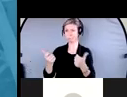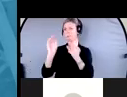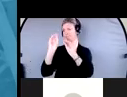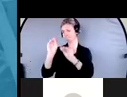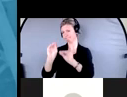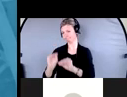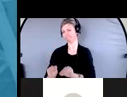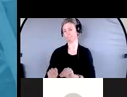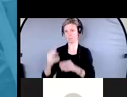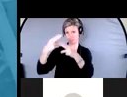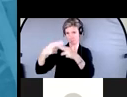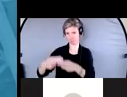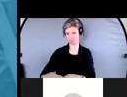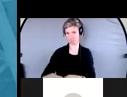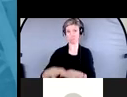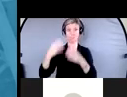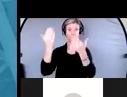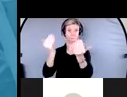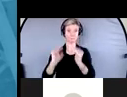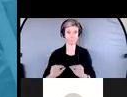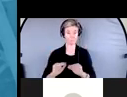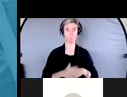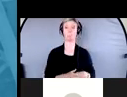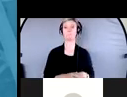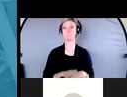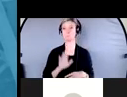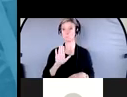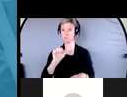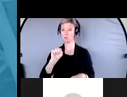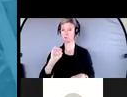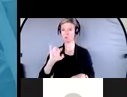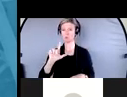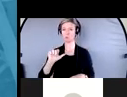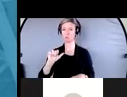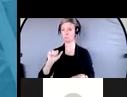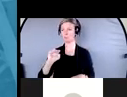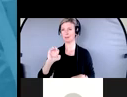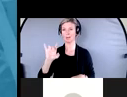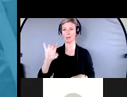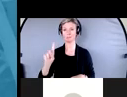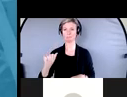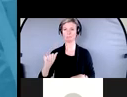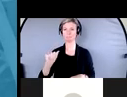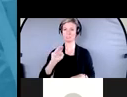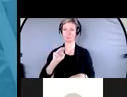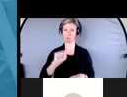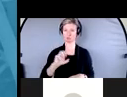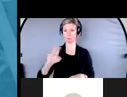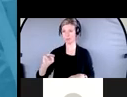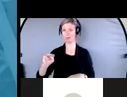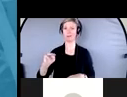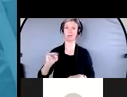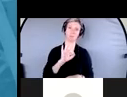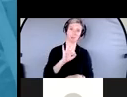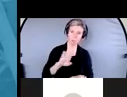include social media account information. You know, we're all on social media right now. We all have tablets,